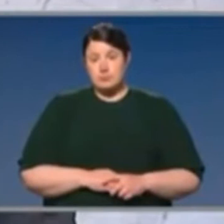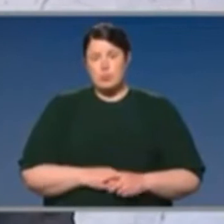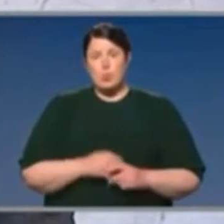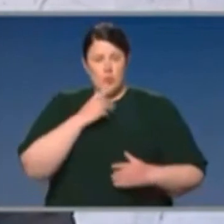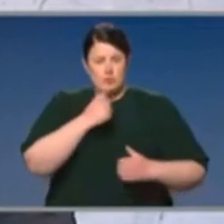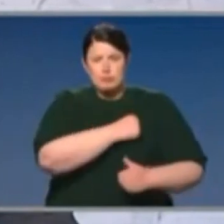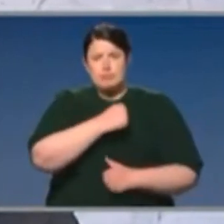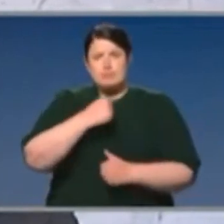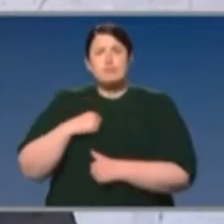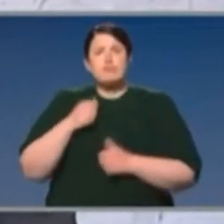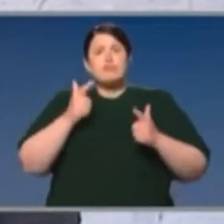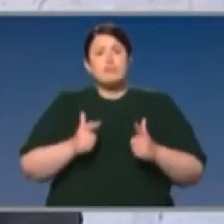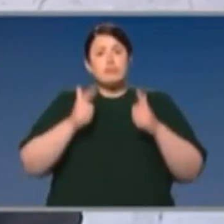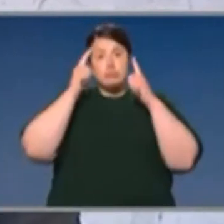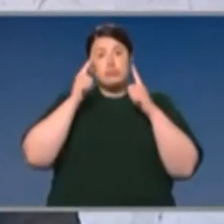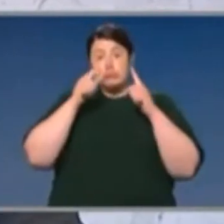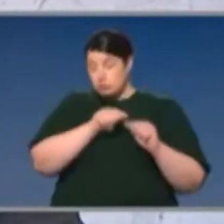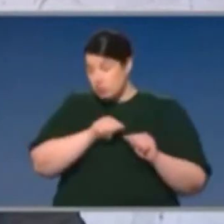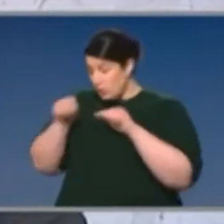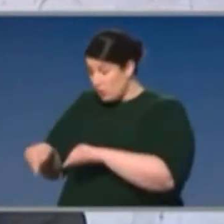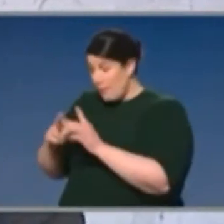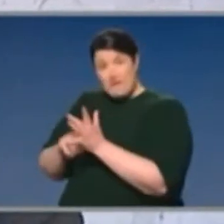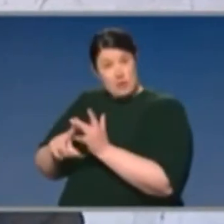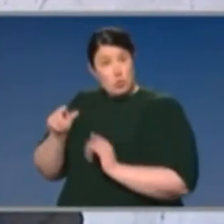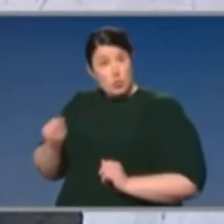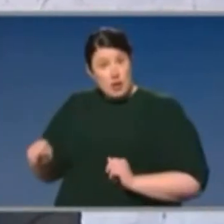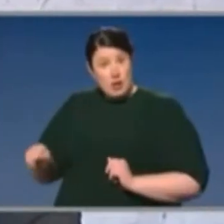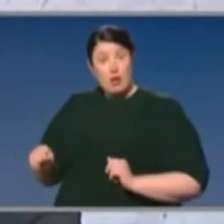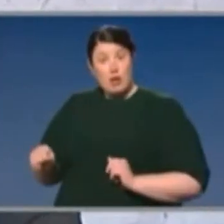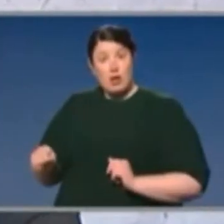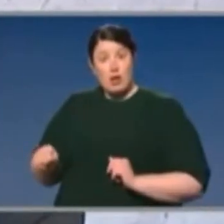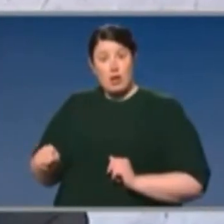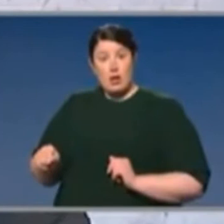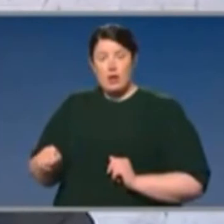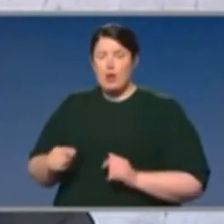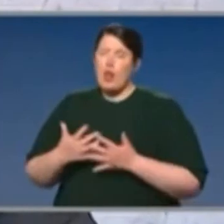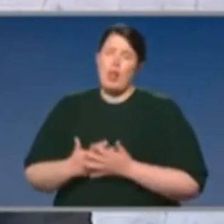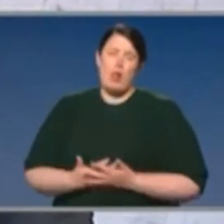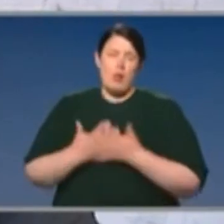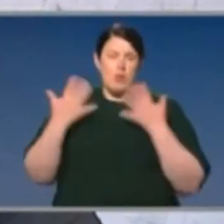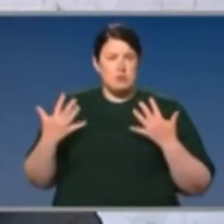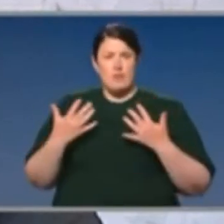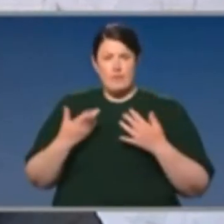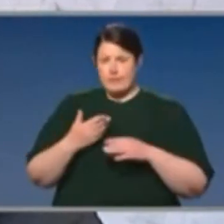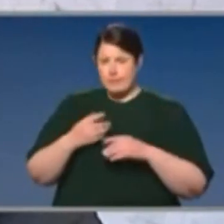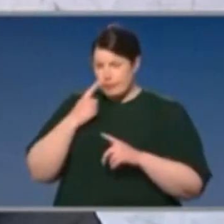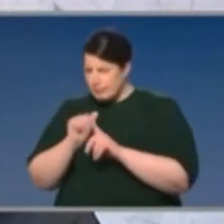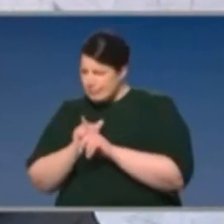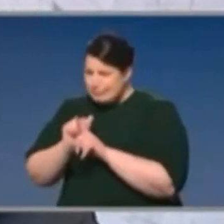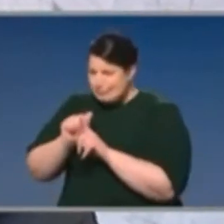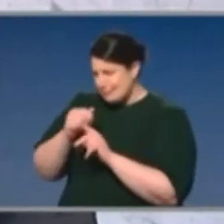became part of the idea of support to Victoria, there was an enormous amount of work done